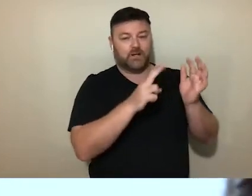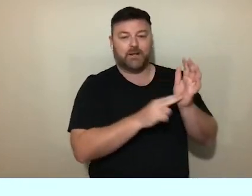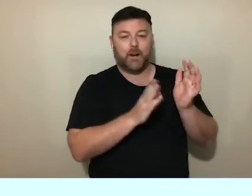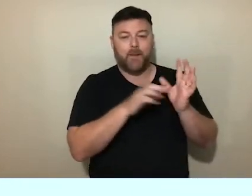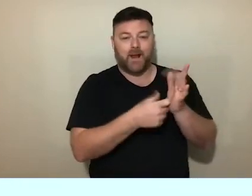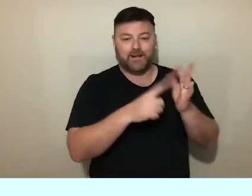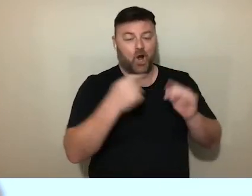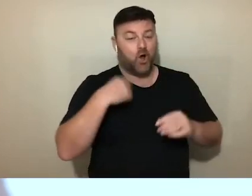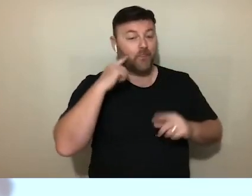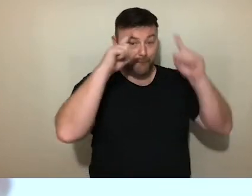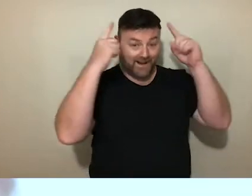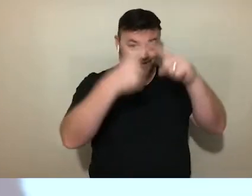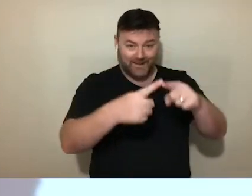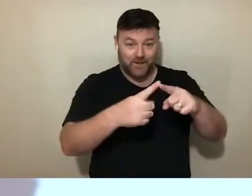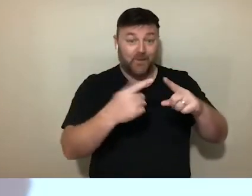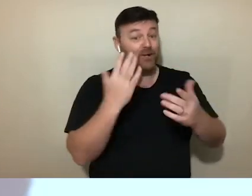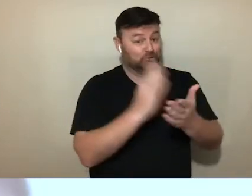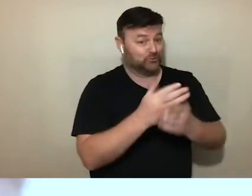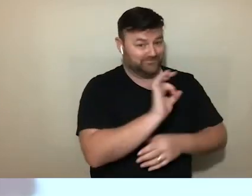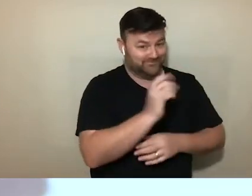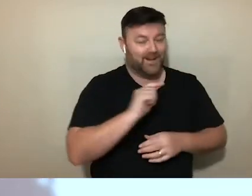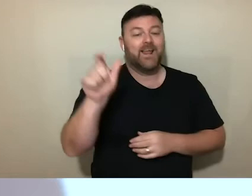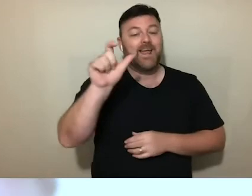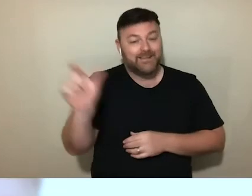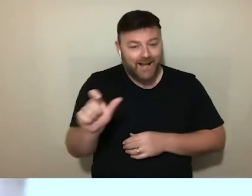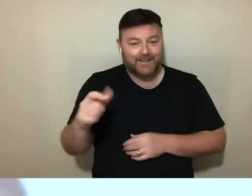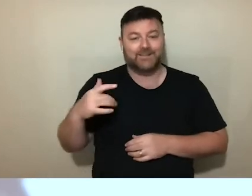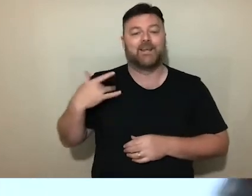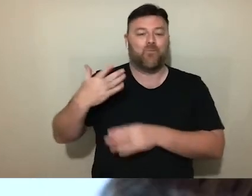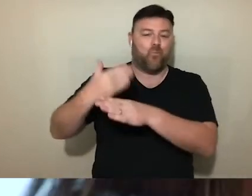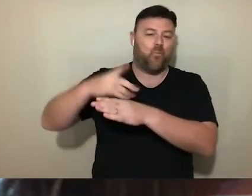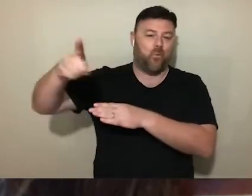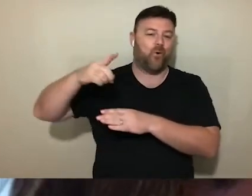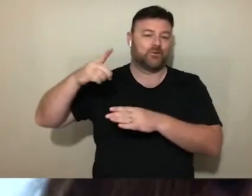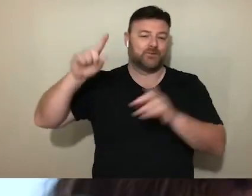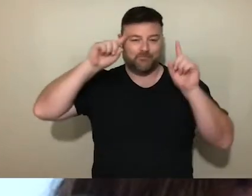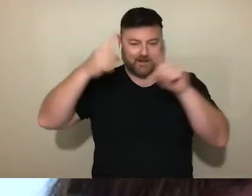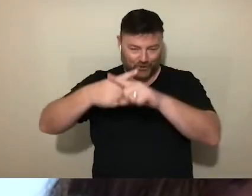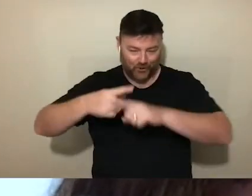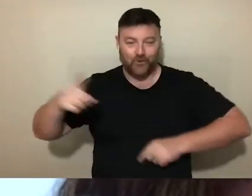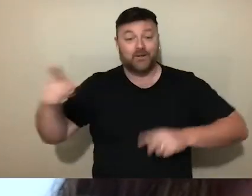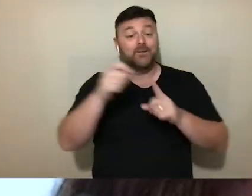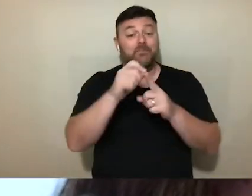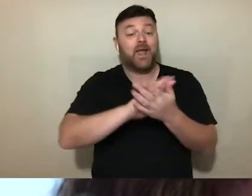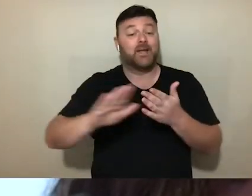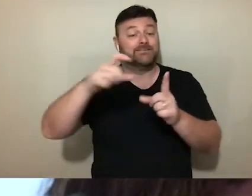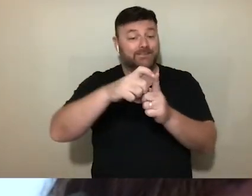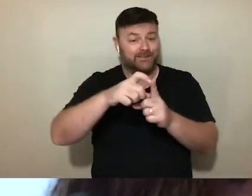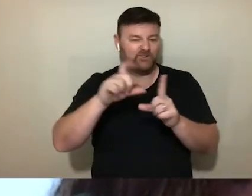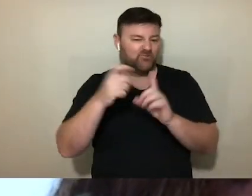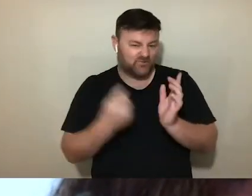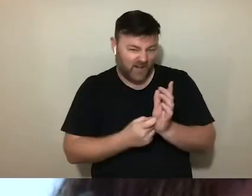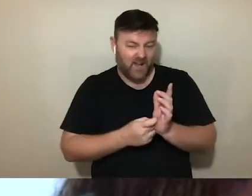Mexican, but in fact he's Italian who's been working in Mexico for some time. So Gianmaria Lenti is a PhD candidate in social